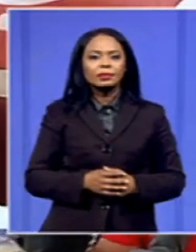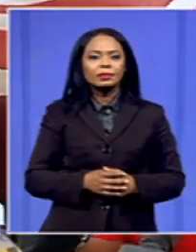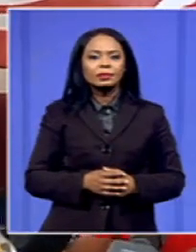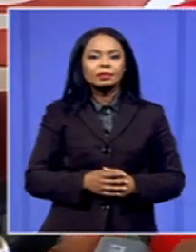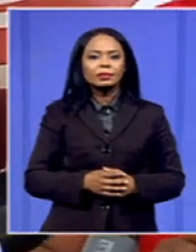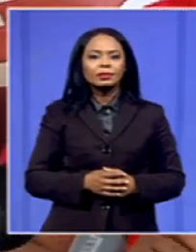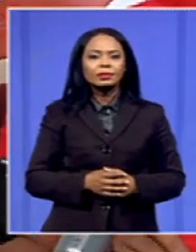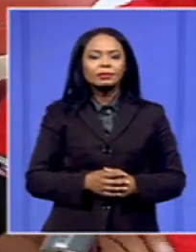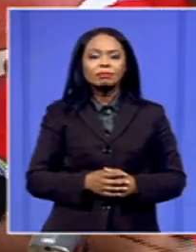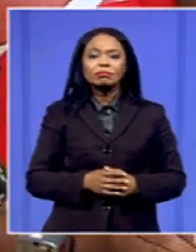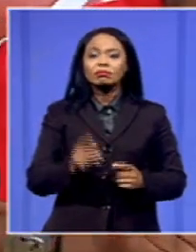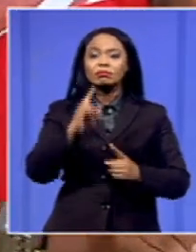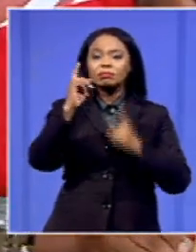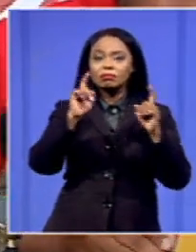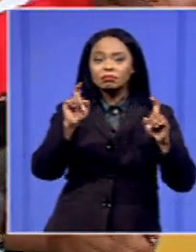Any questions?